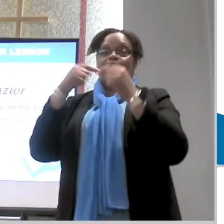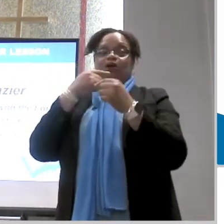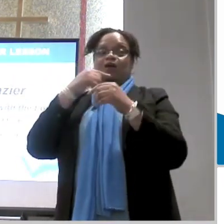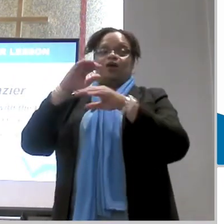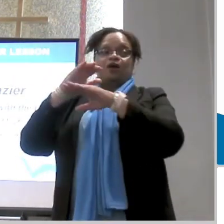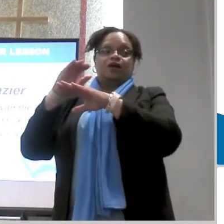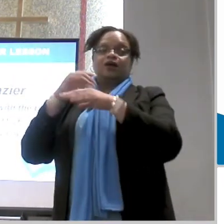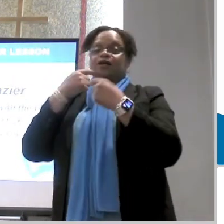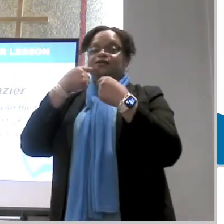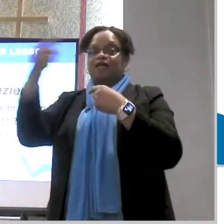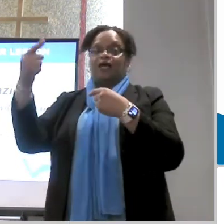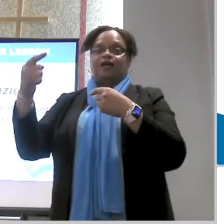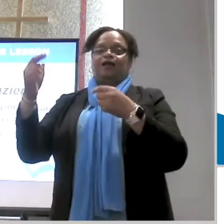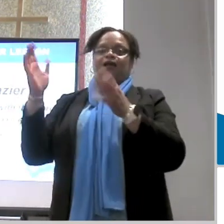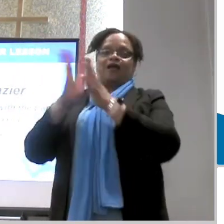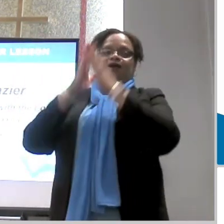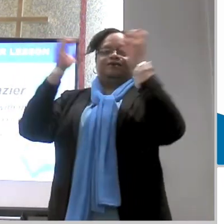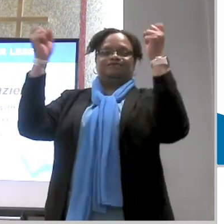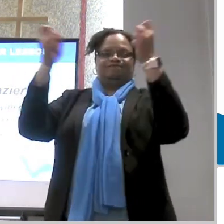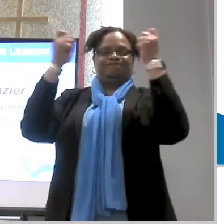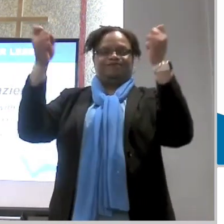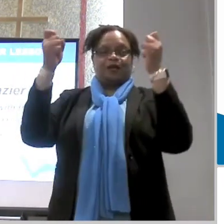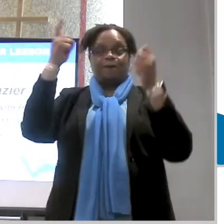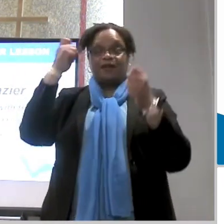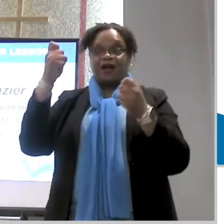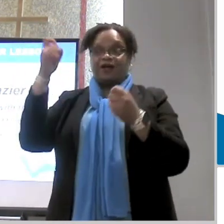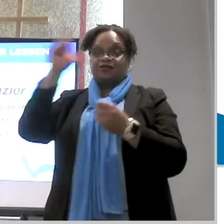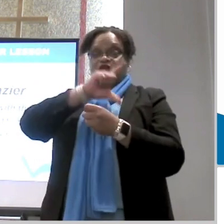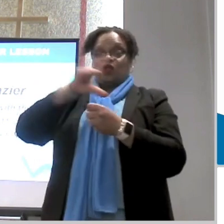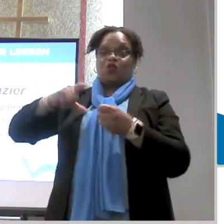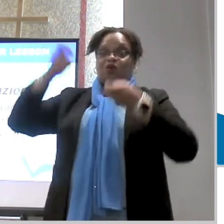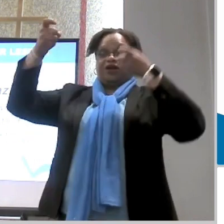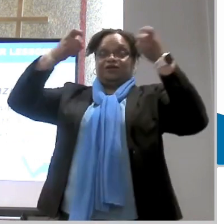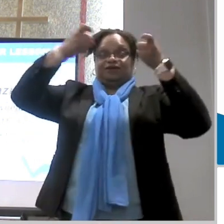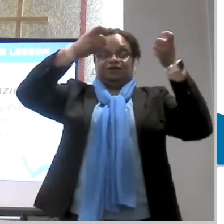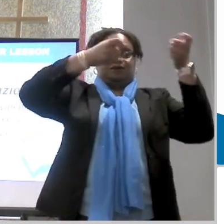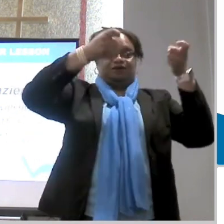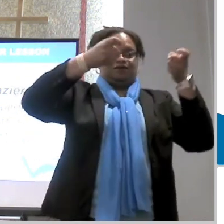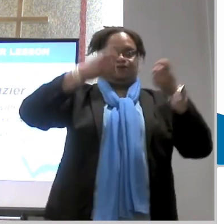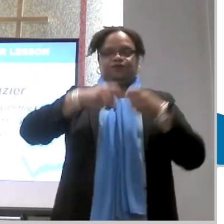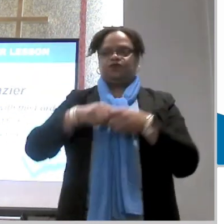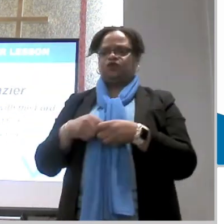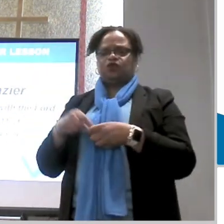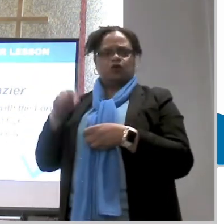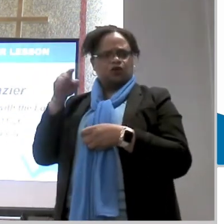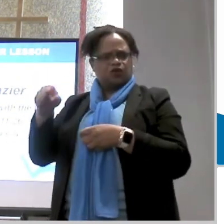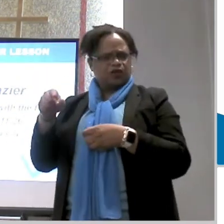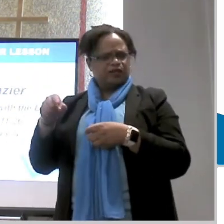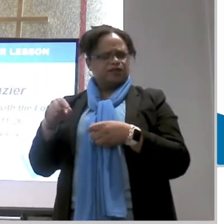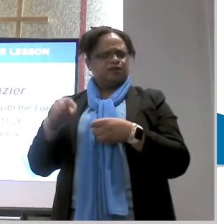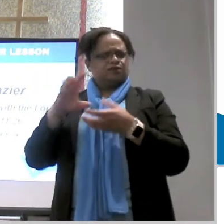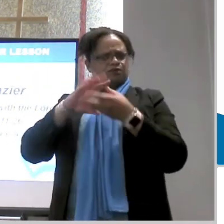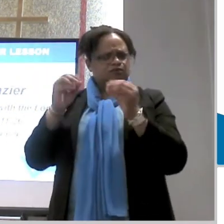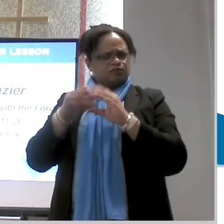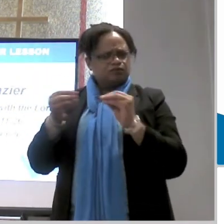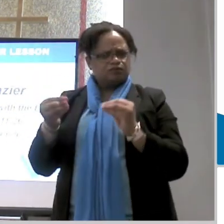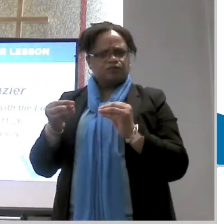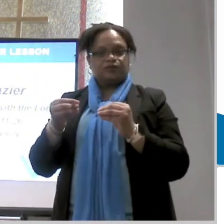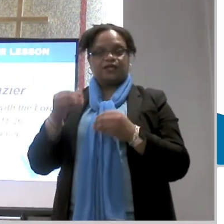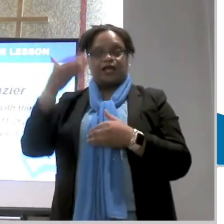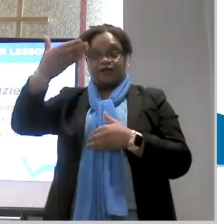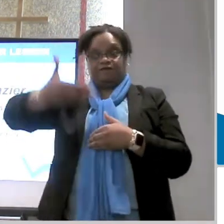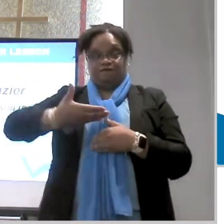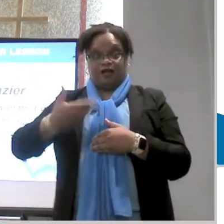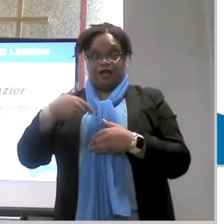for the lord of god the almighty reigns this passage in and of itself invites us to look